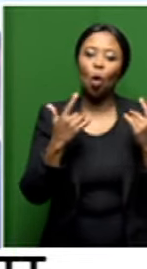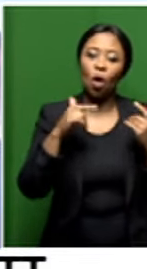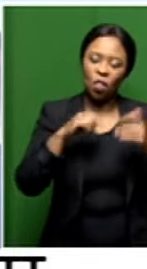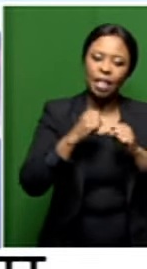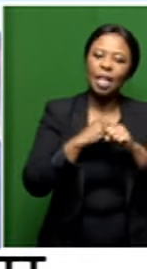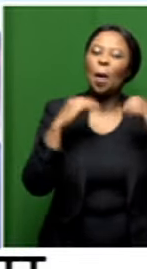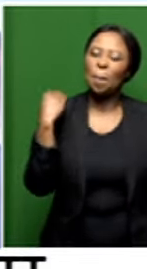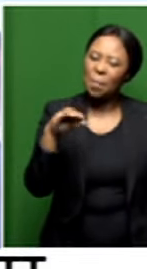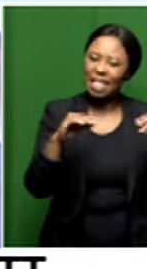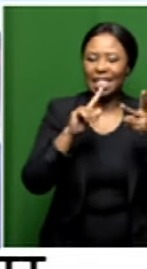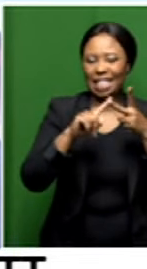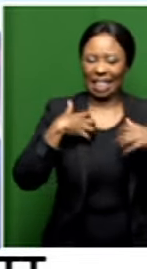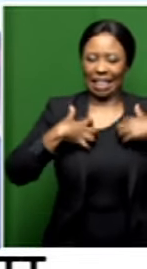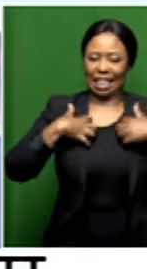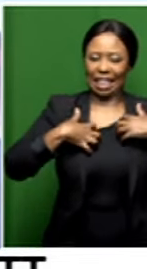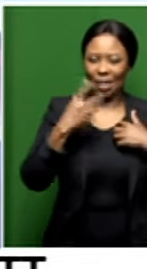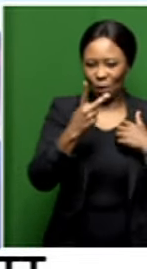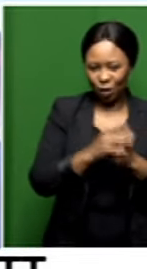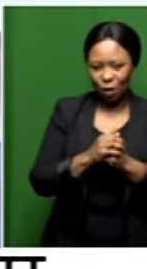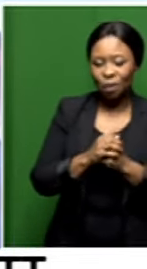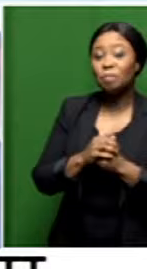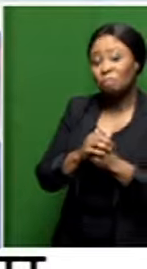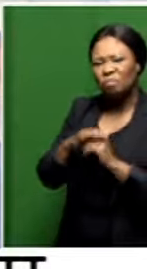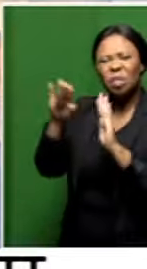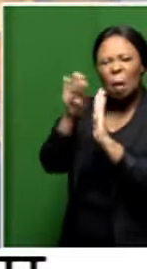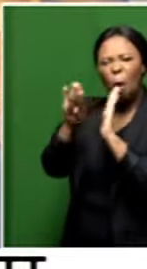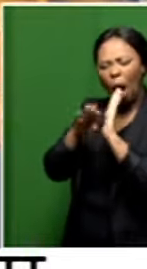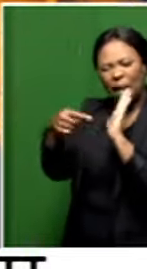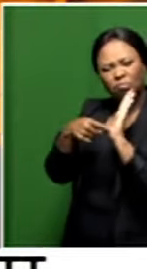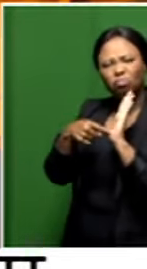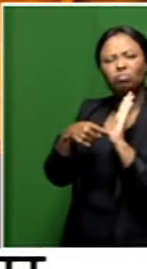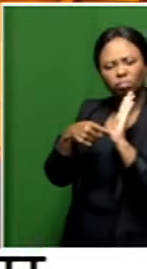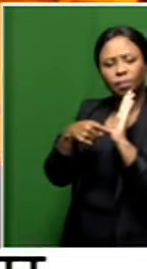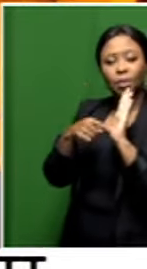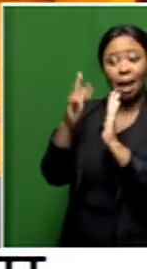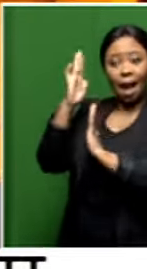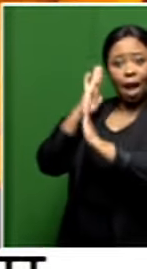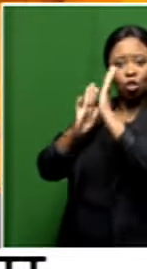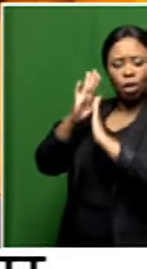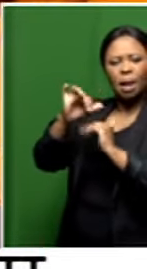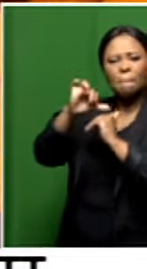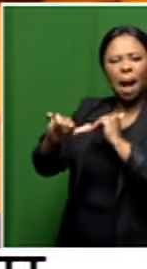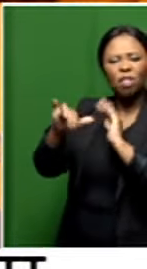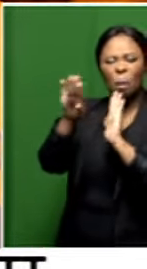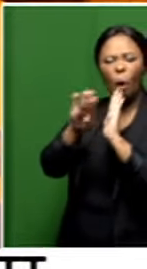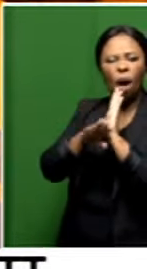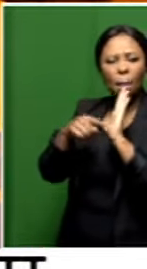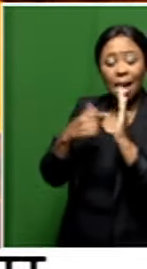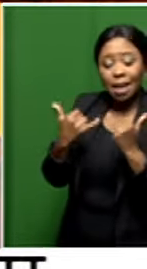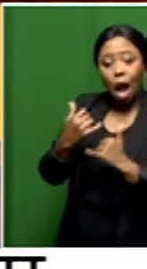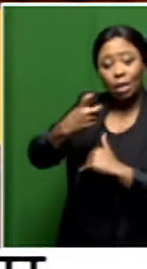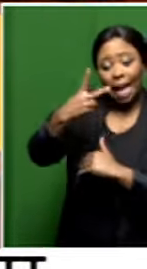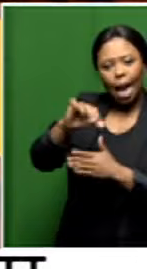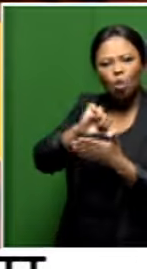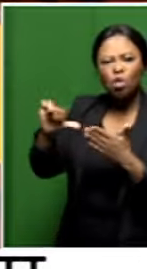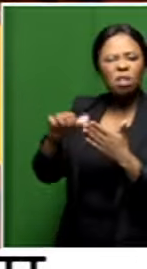and very exciting. Yeah. Speaking about programs, talk to us about the Heritage Month program. You're into its second week. What's